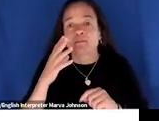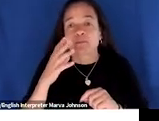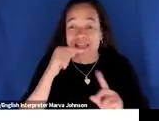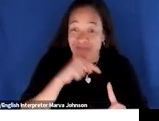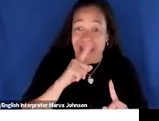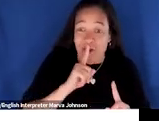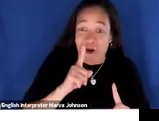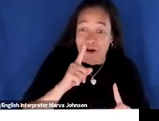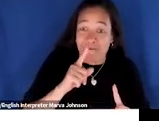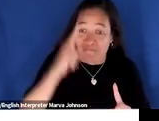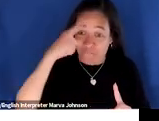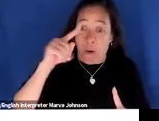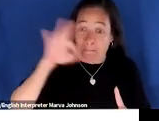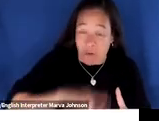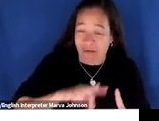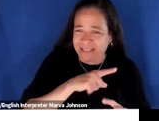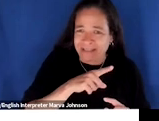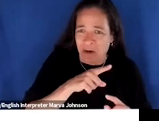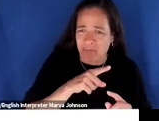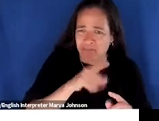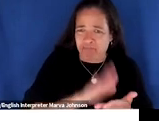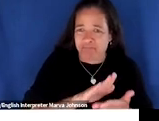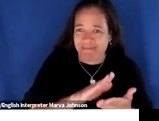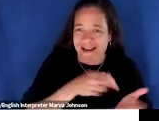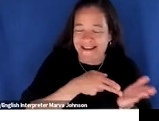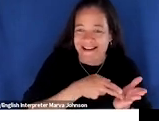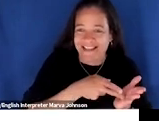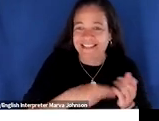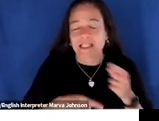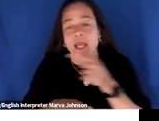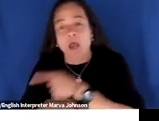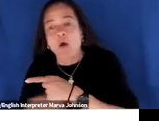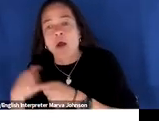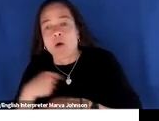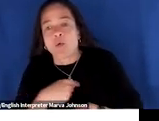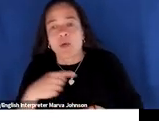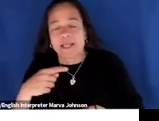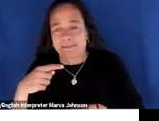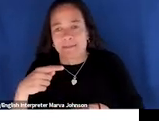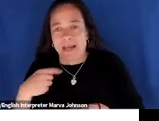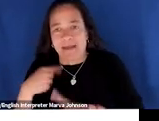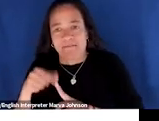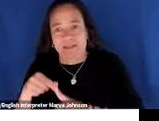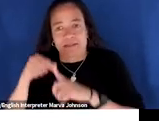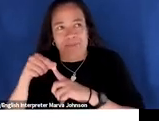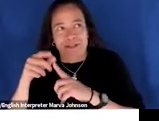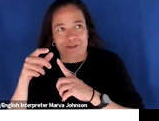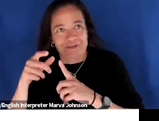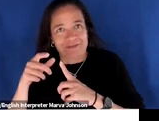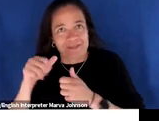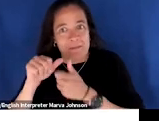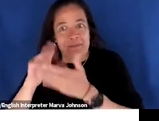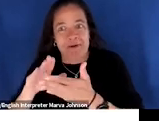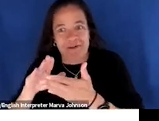a special role to play we can cut through that kind of super promotional or hyper promotional communication by